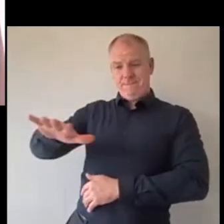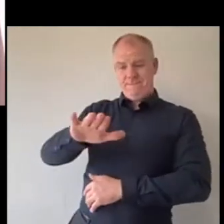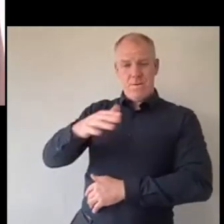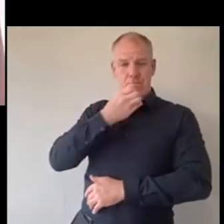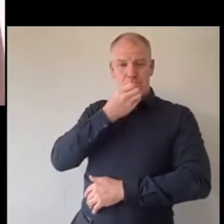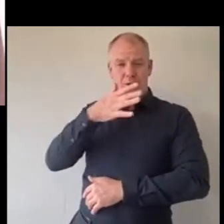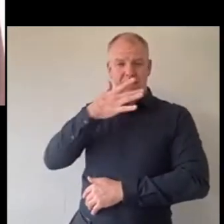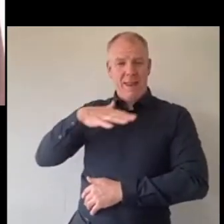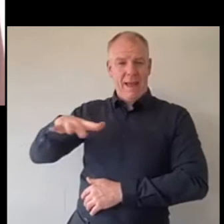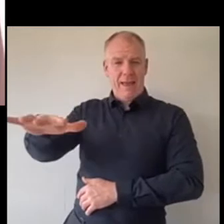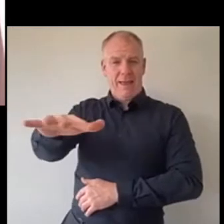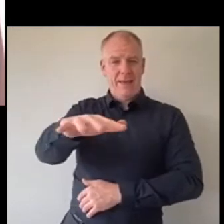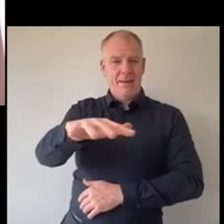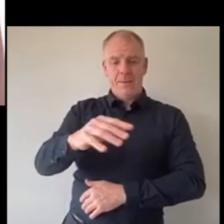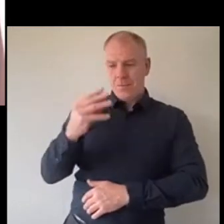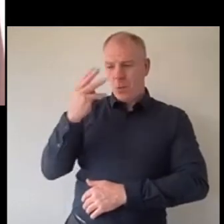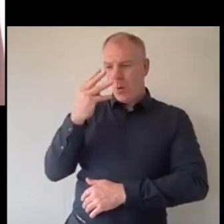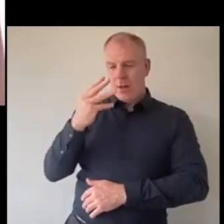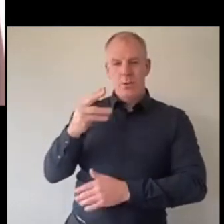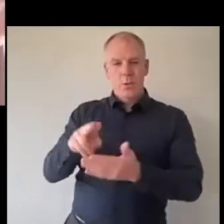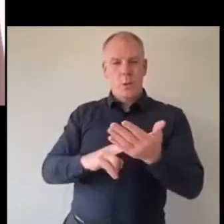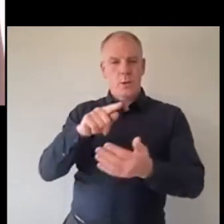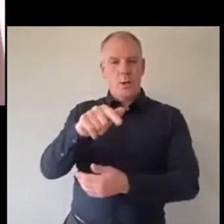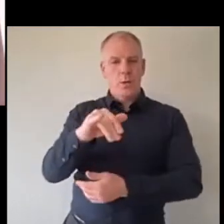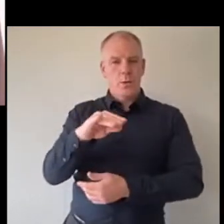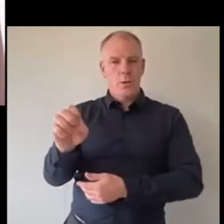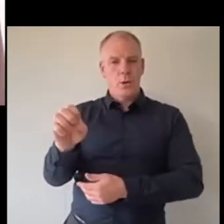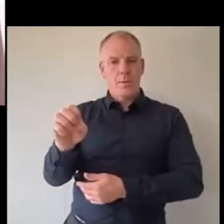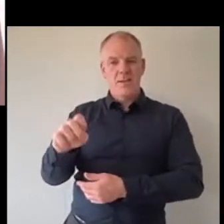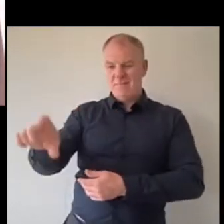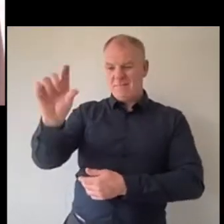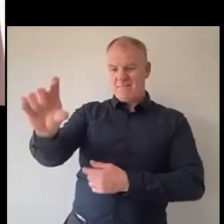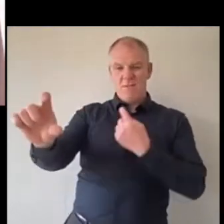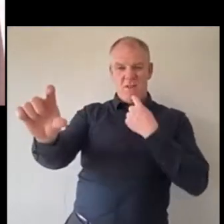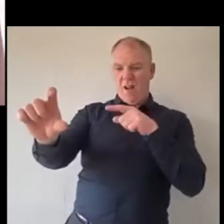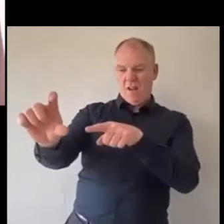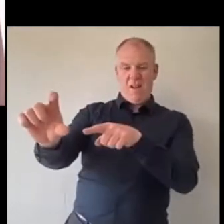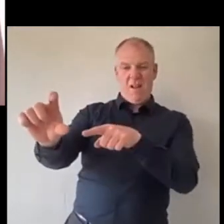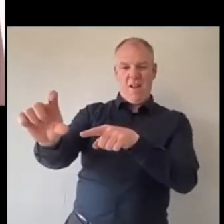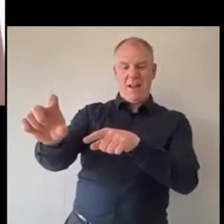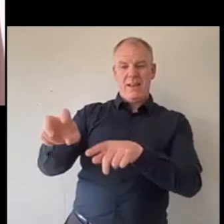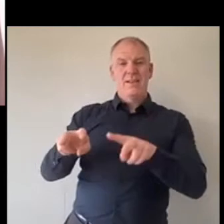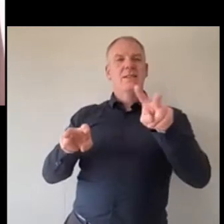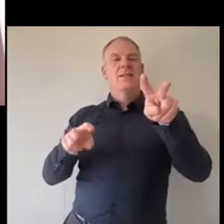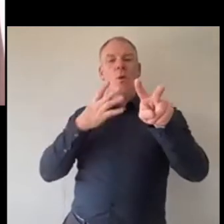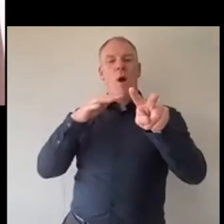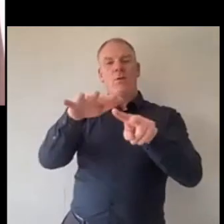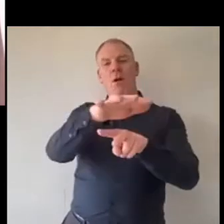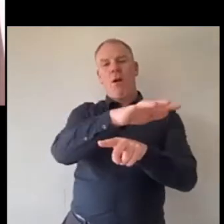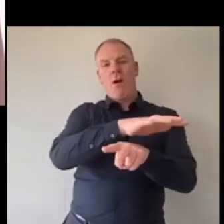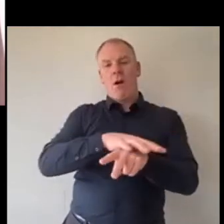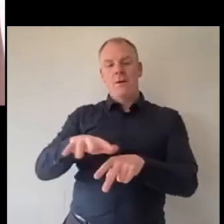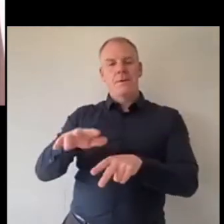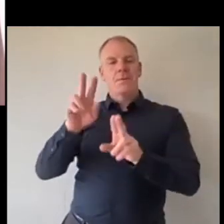and I started to watch the funeral on YouTube and I put it on a rock and I was sitting by the lake and at this point we weren't allowed